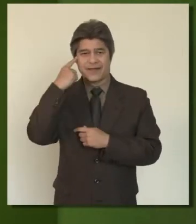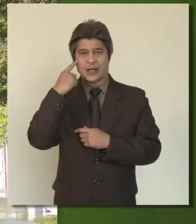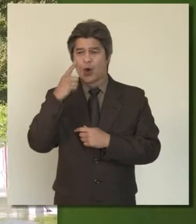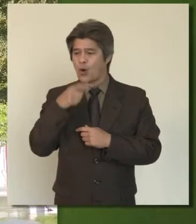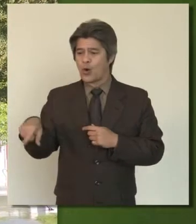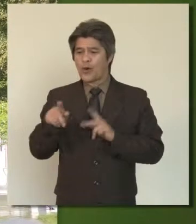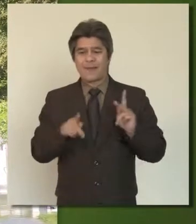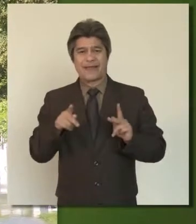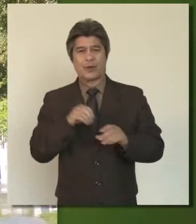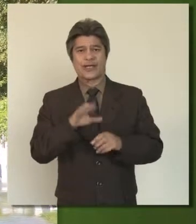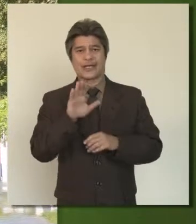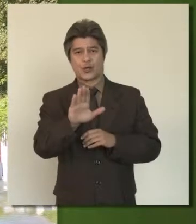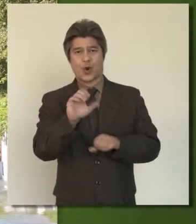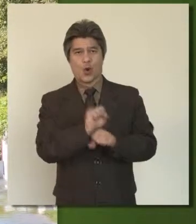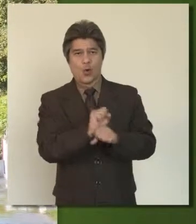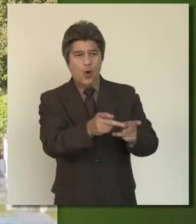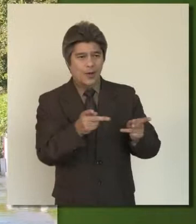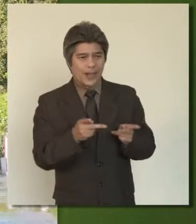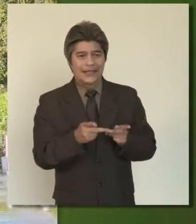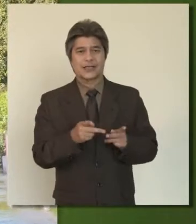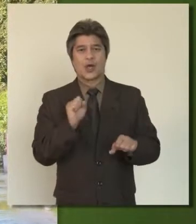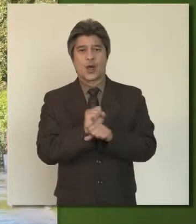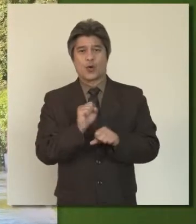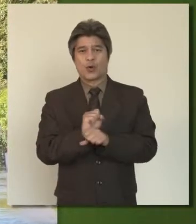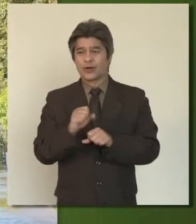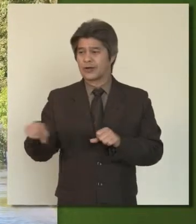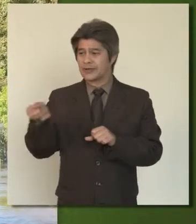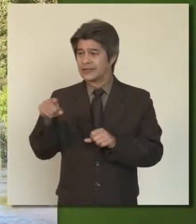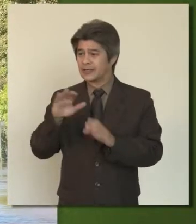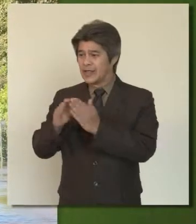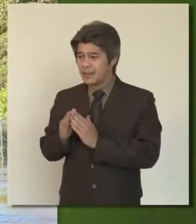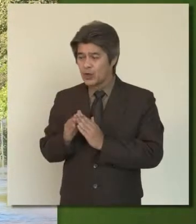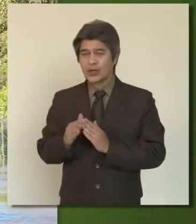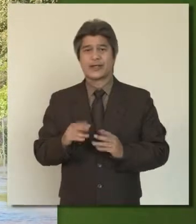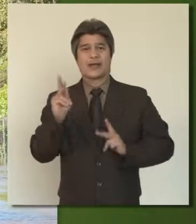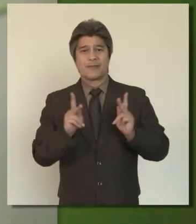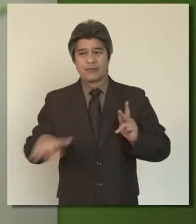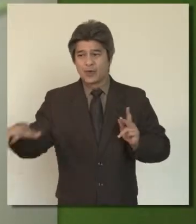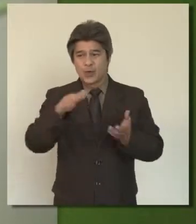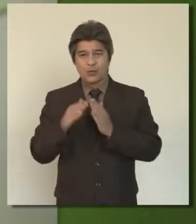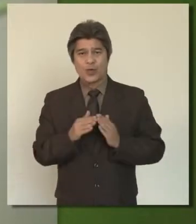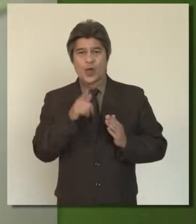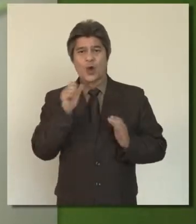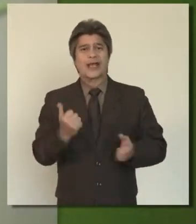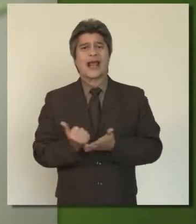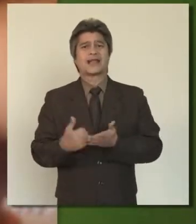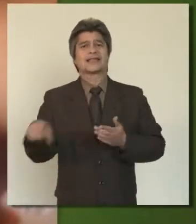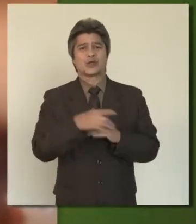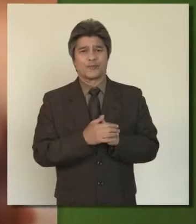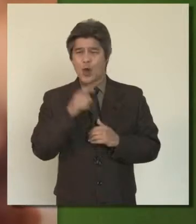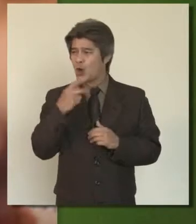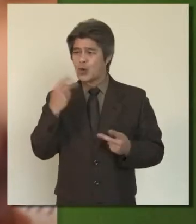thinking about who are the people in your workplace, who are the people in your neighborhood, who are the people in your community, who might be able to assist